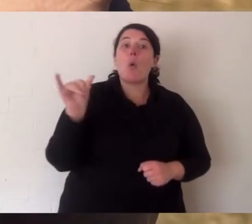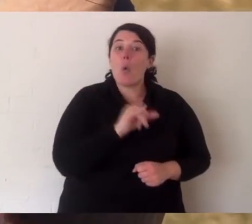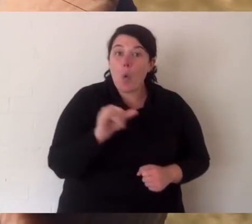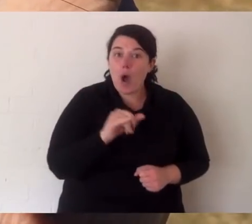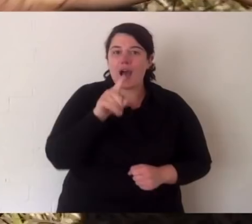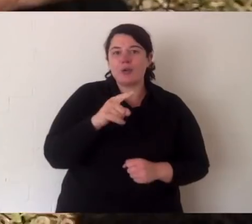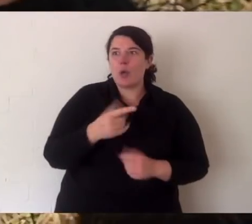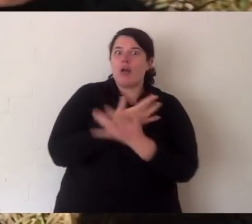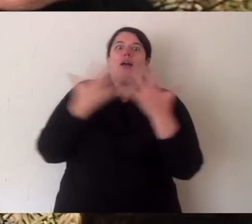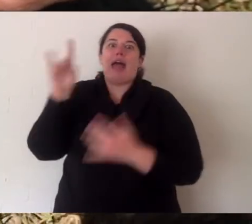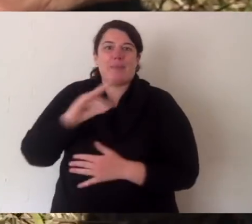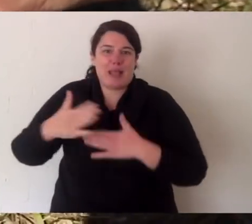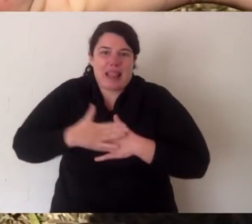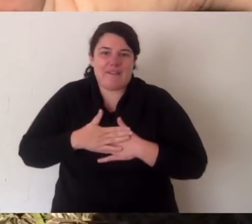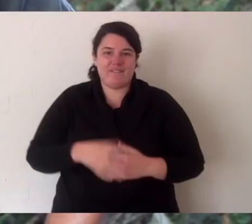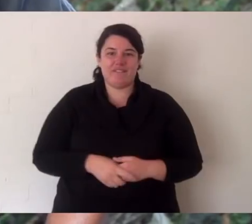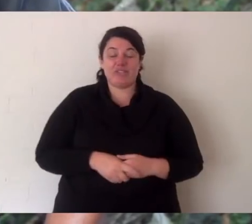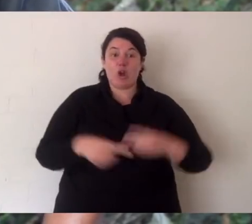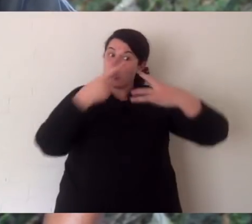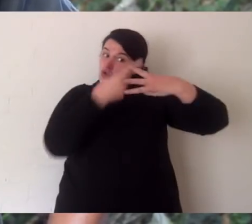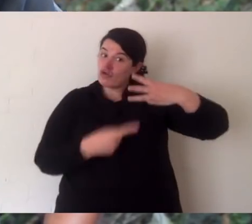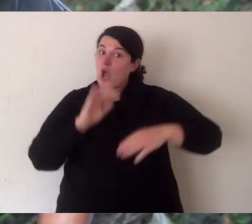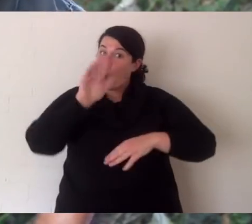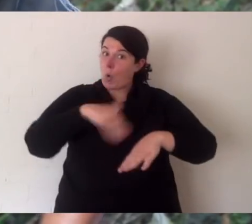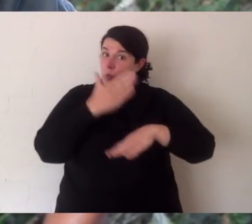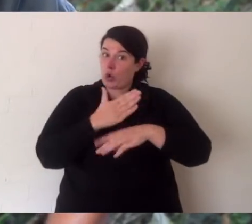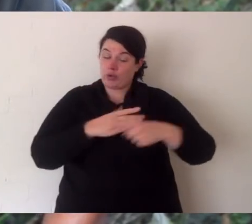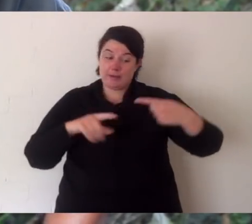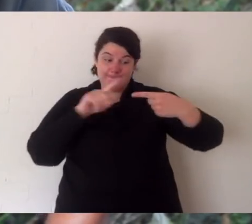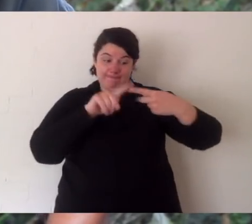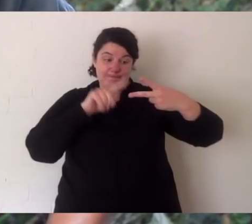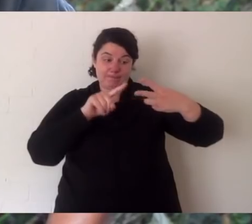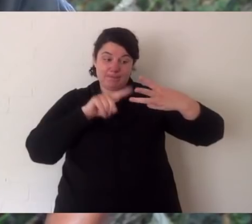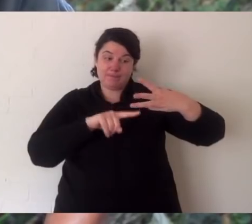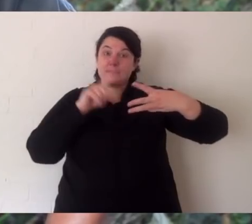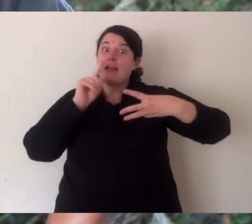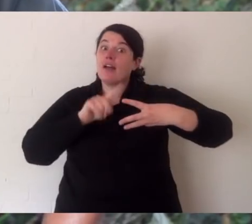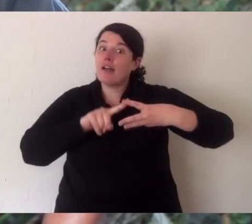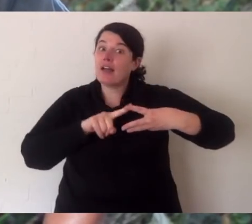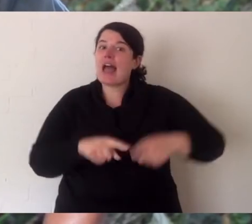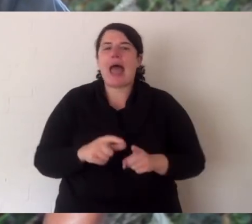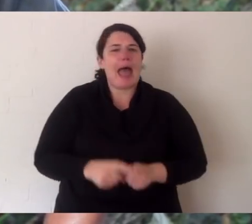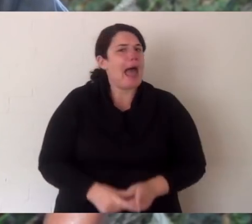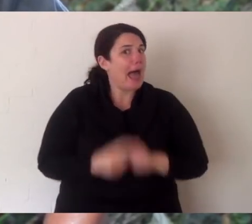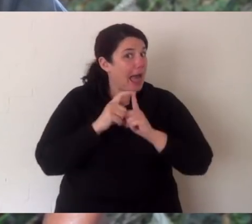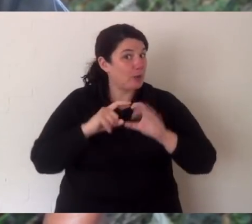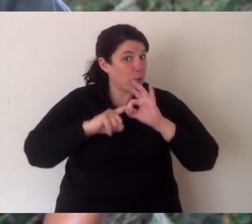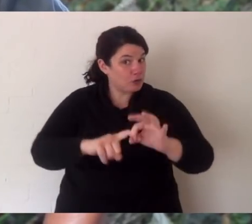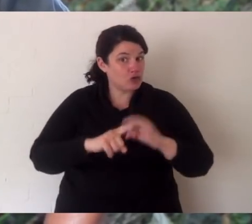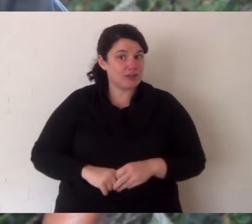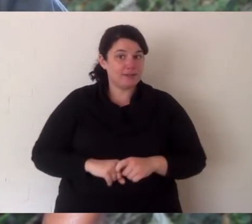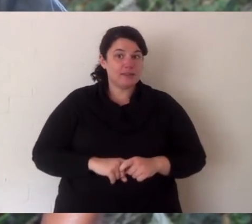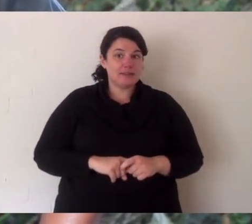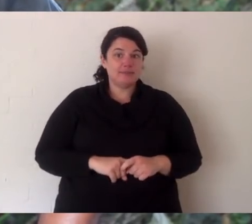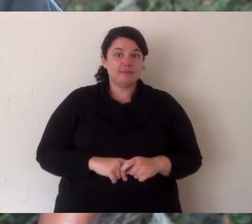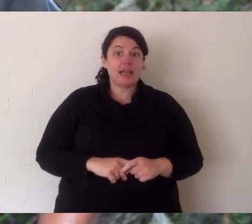ten of them or a hundred of them and help to protect them. Three bits of homework for today. The first I'm giving you a hint